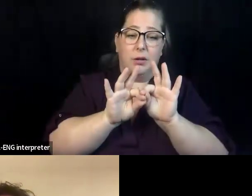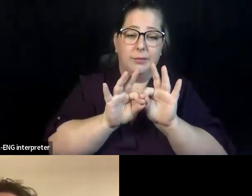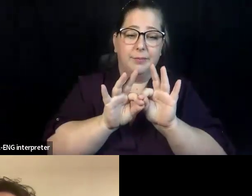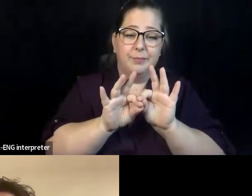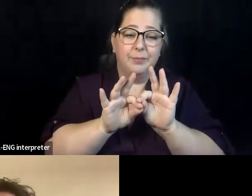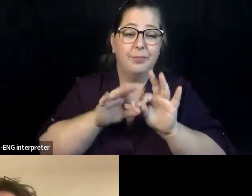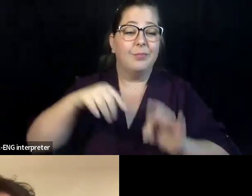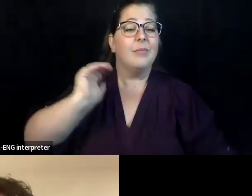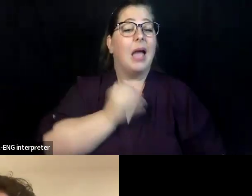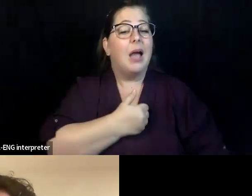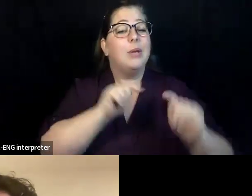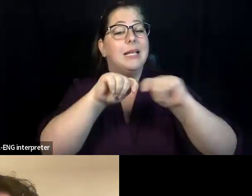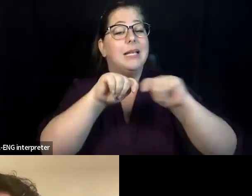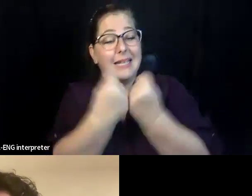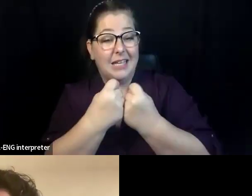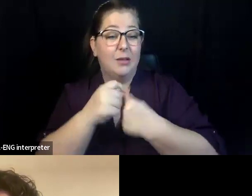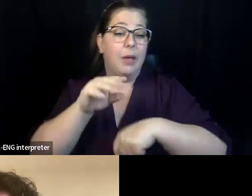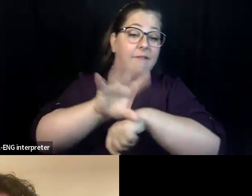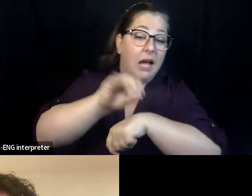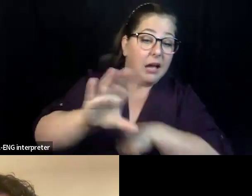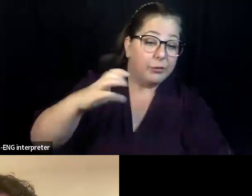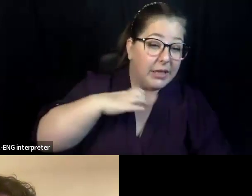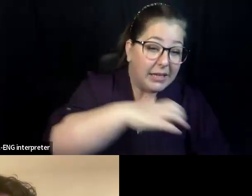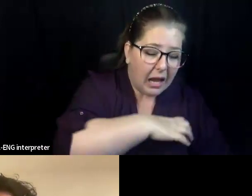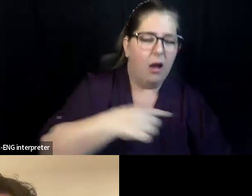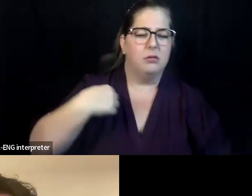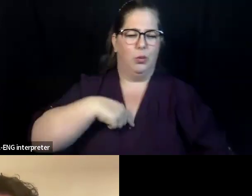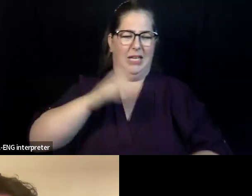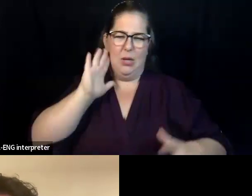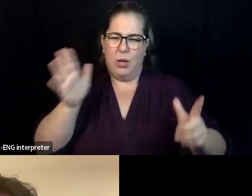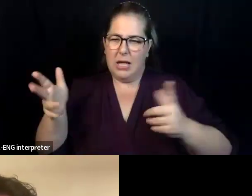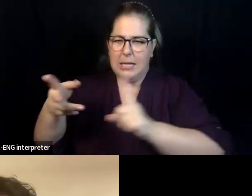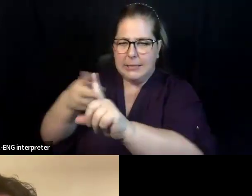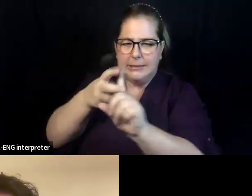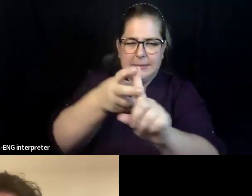the, a lot of the different activities, um, in the space.